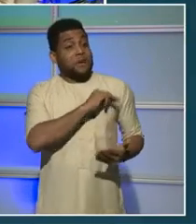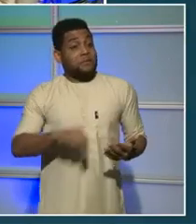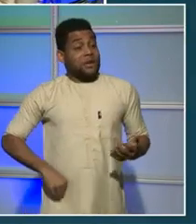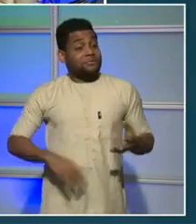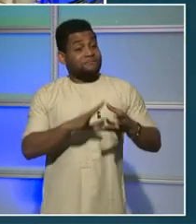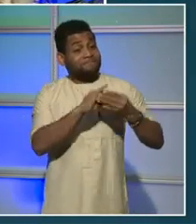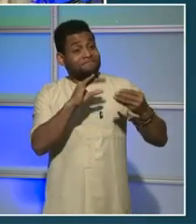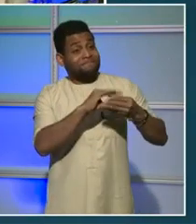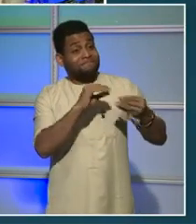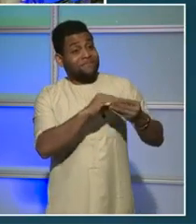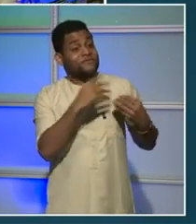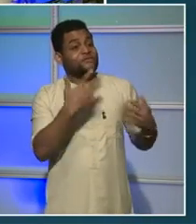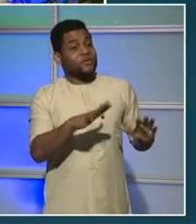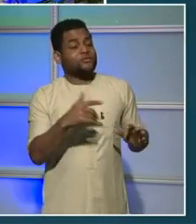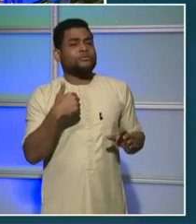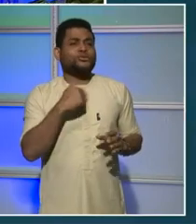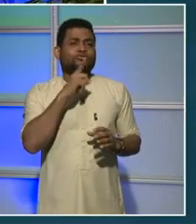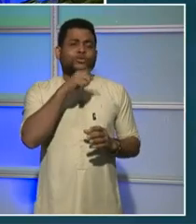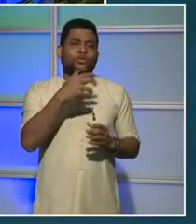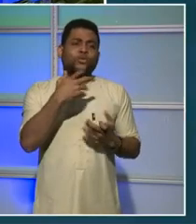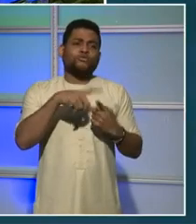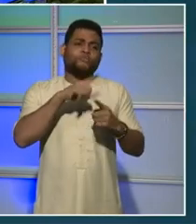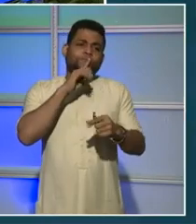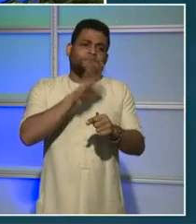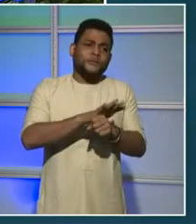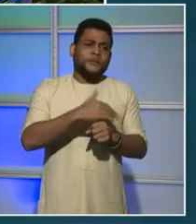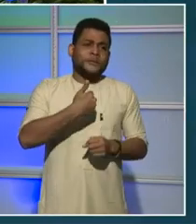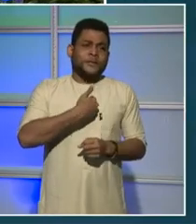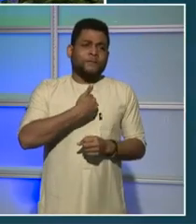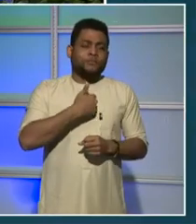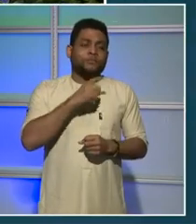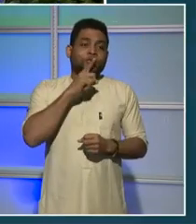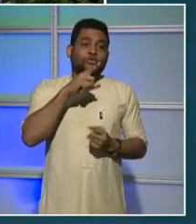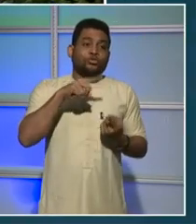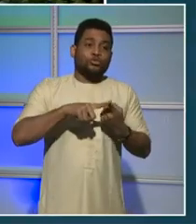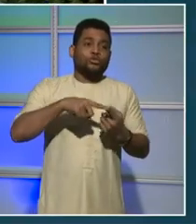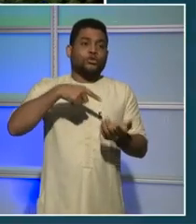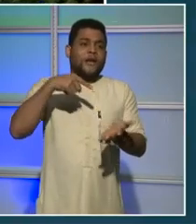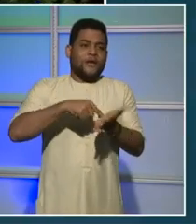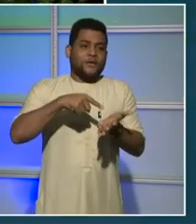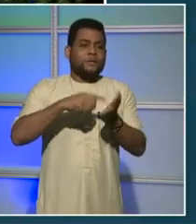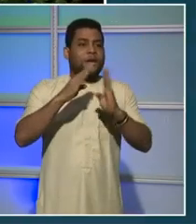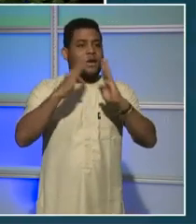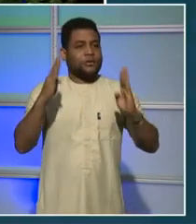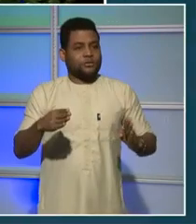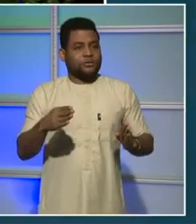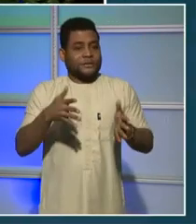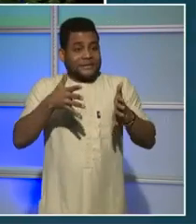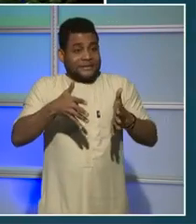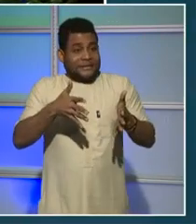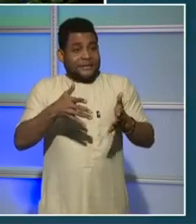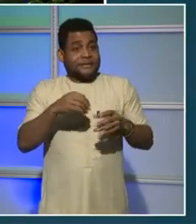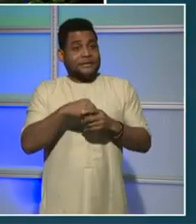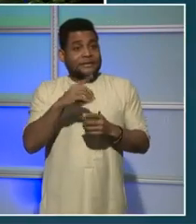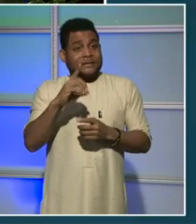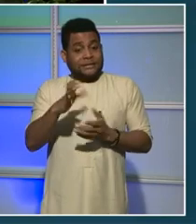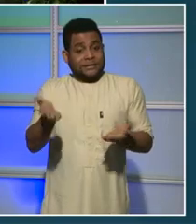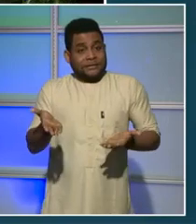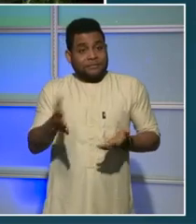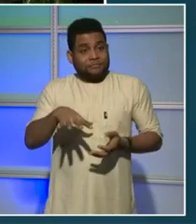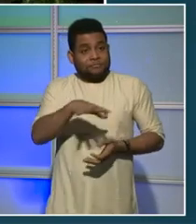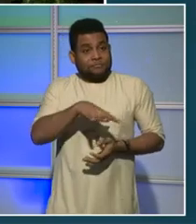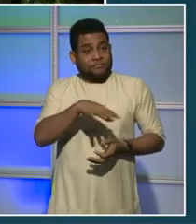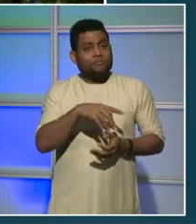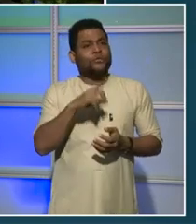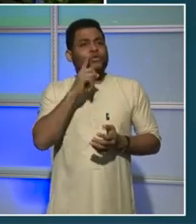significant commitment to affordable housing. And so through the investments in the D.C. Housing Authority that runs our public housing programs,